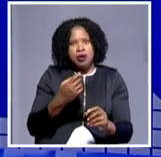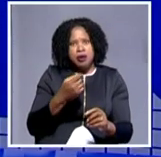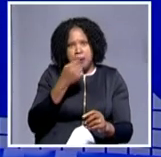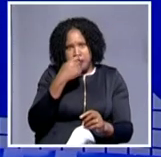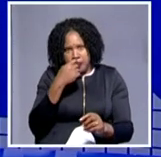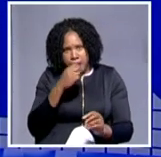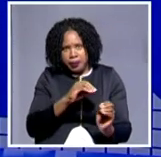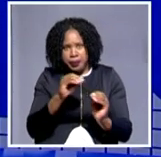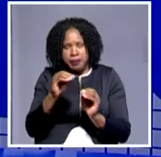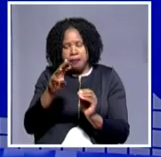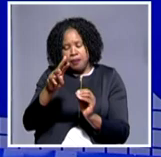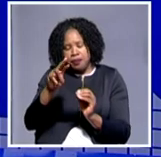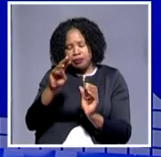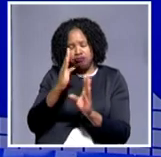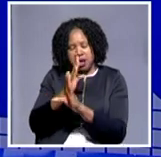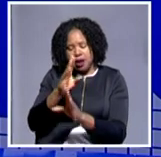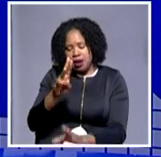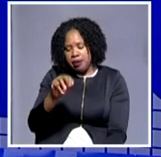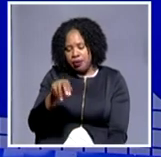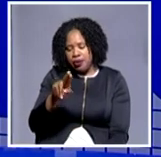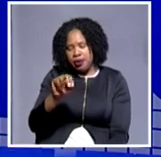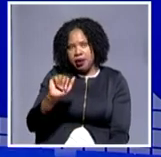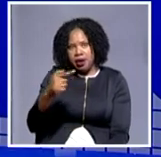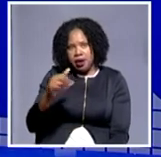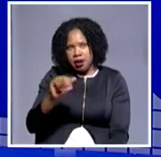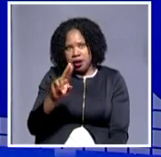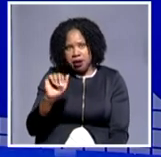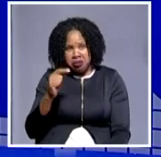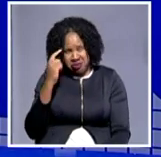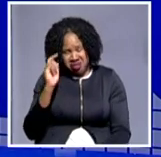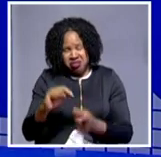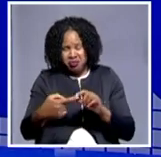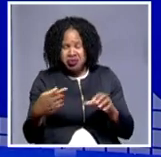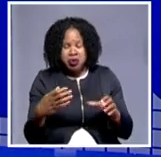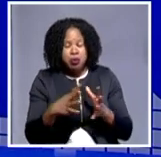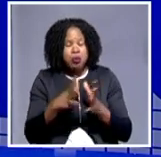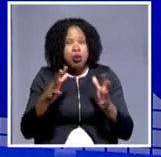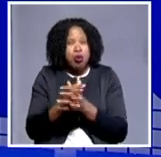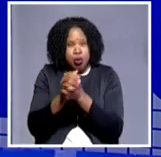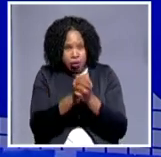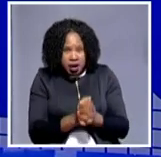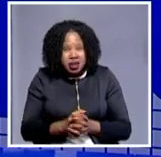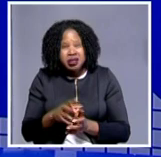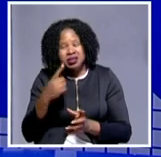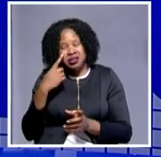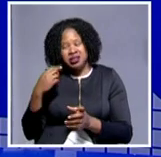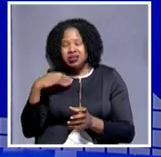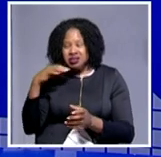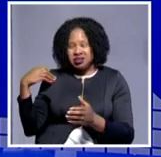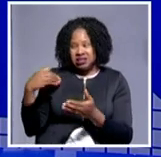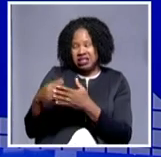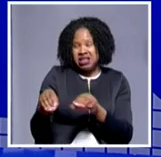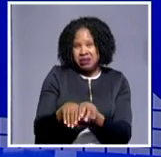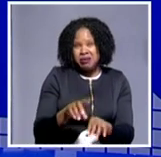do you see the opposition in Zimbabwe more united now and looking at his legacy? How do you think he'll be best